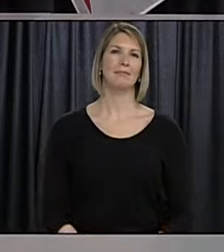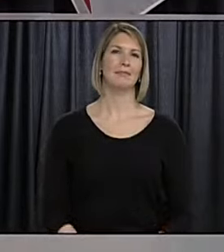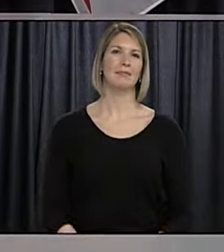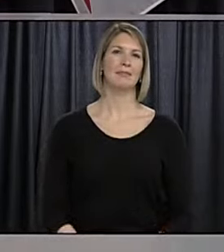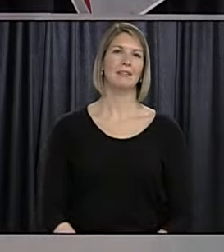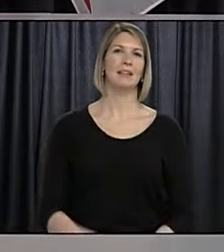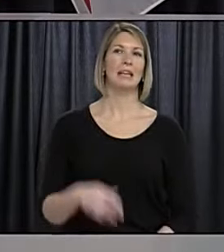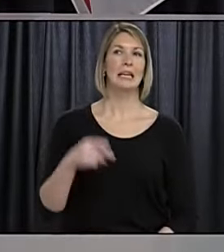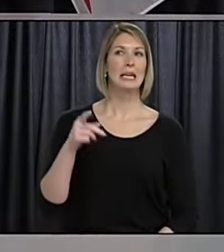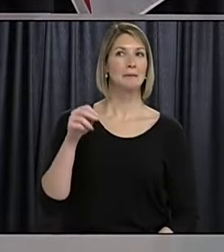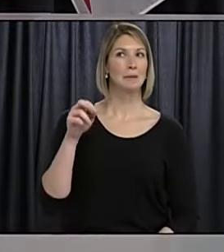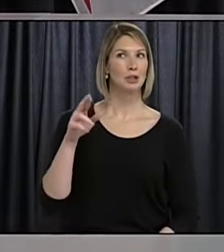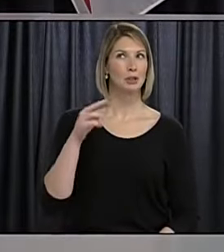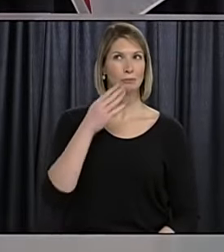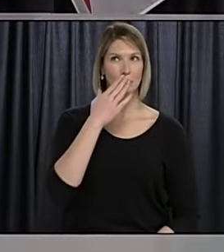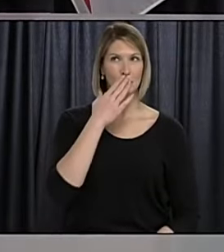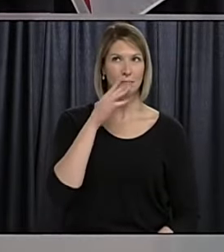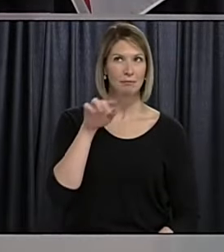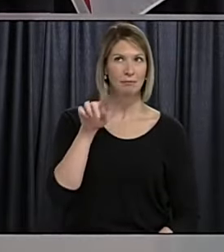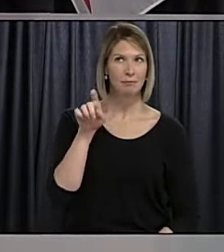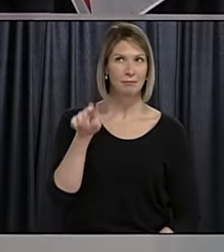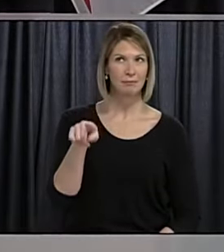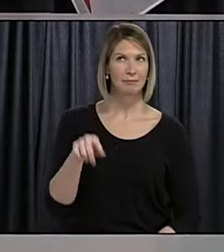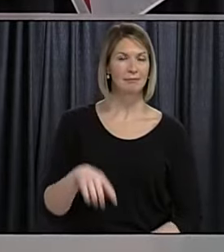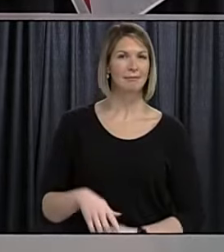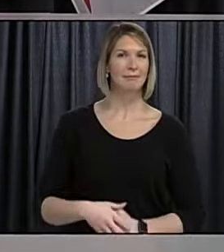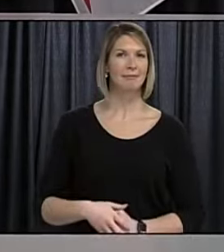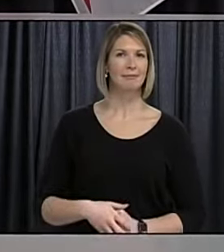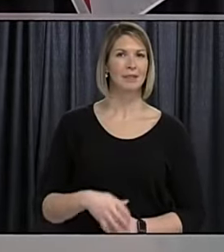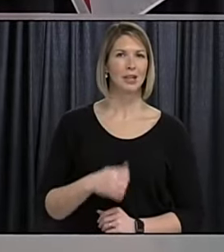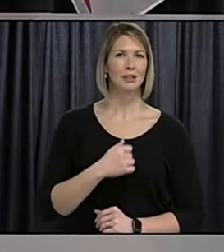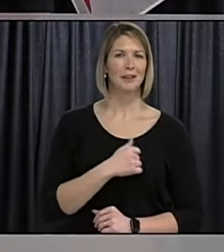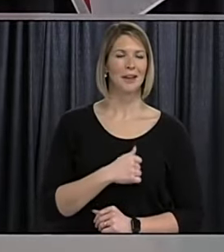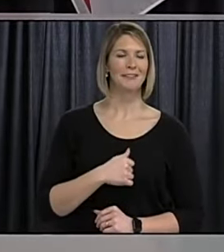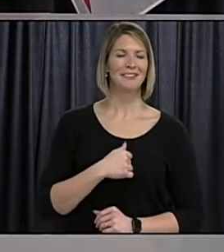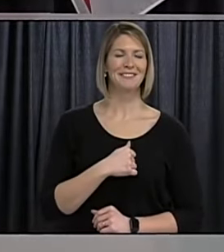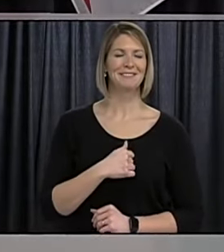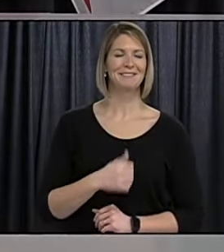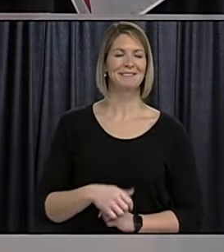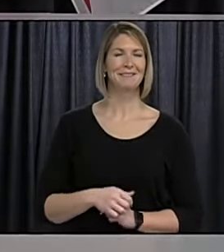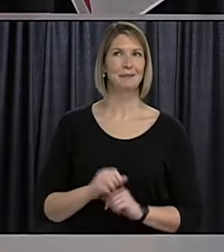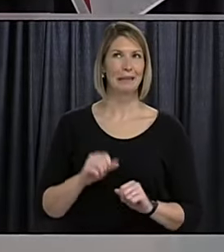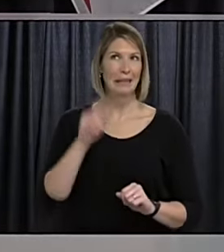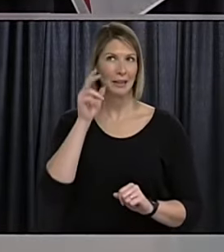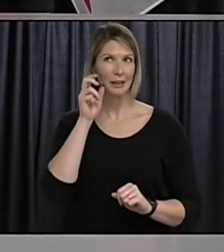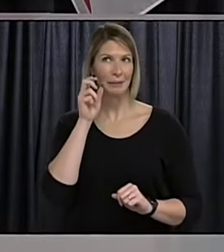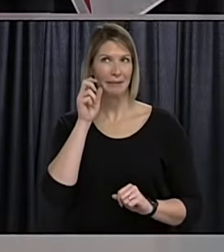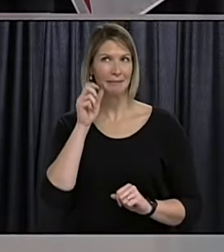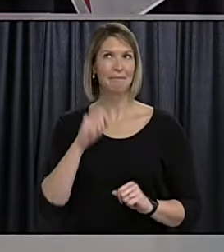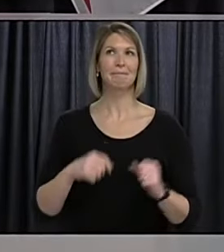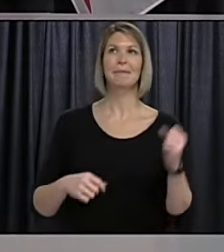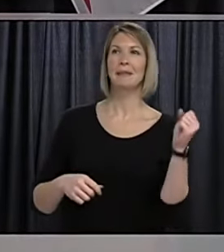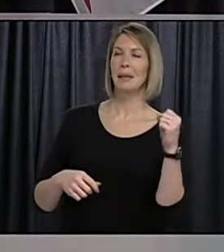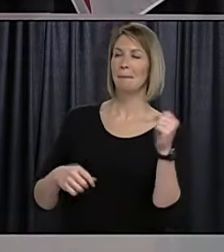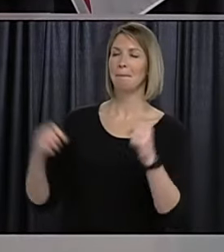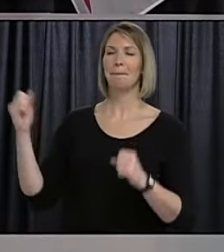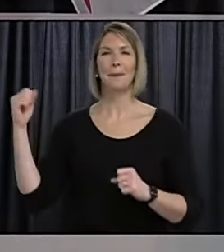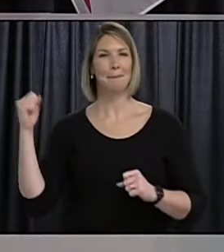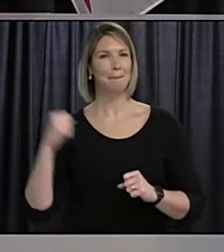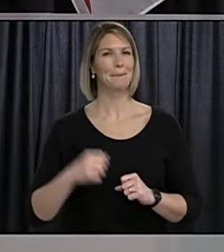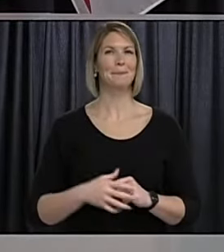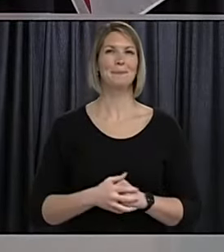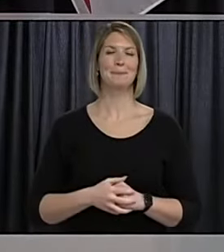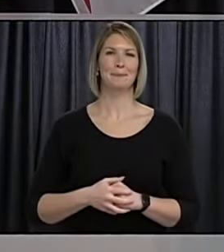peter you might be on mute sorry can you hear me now yes we can hear you yeah